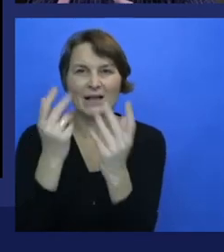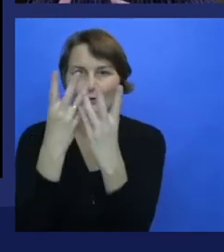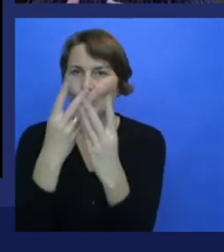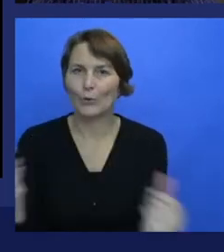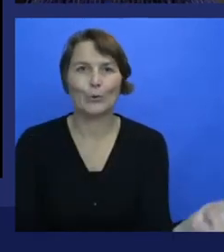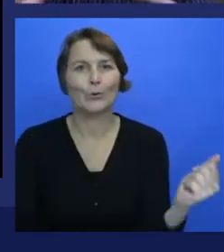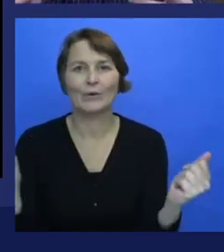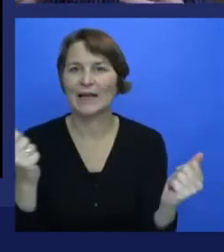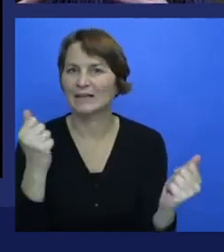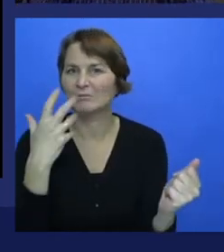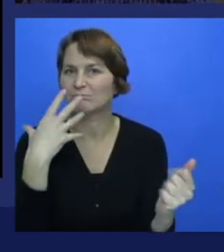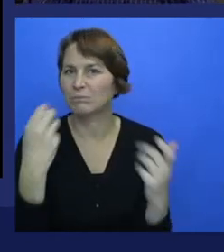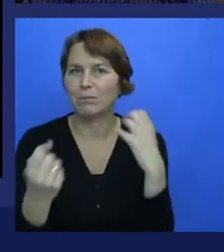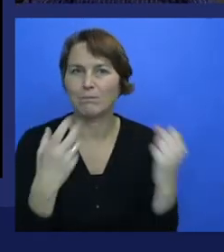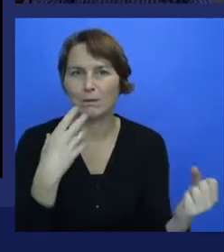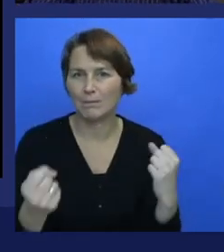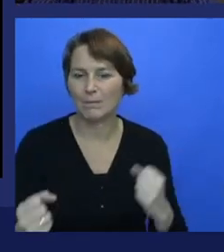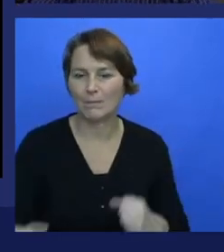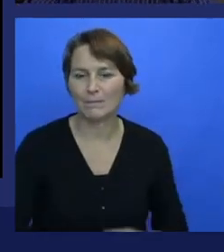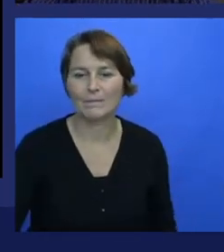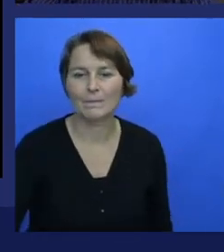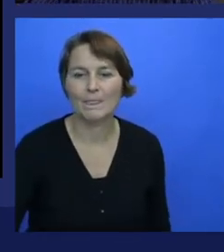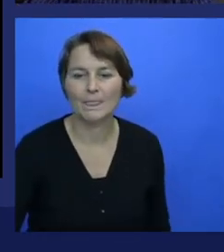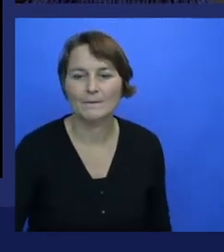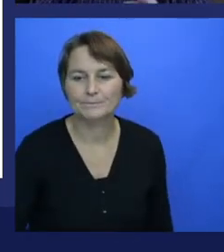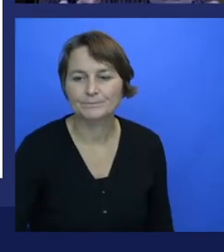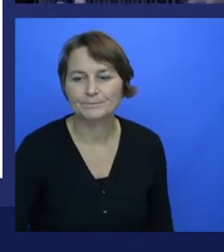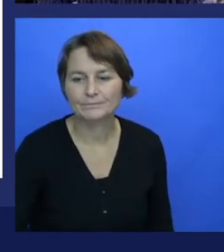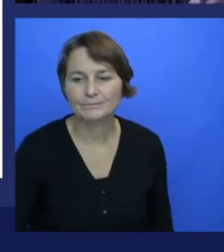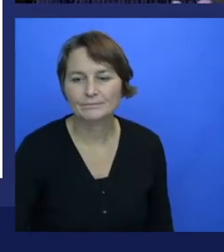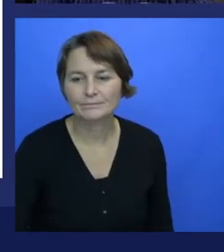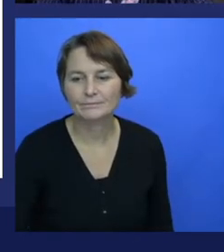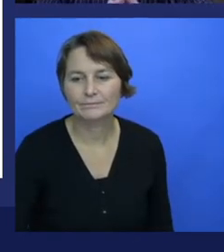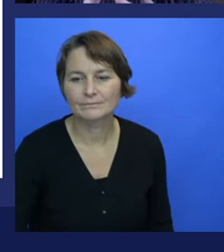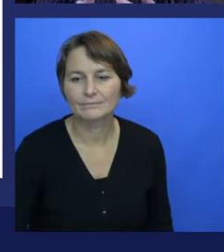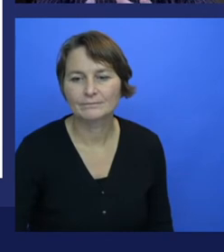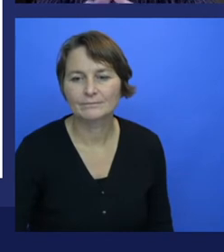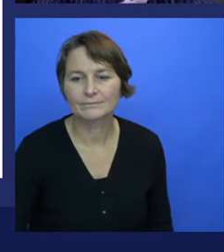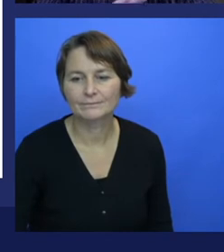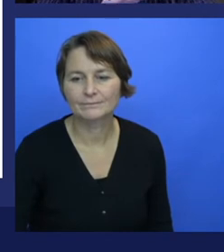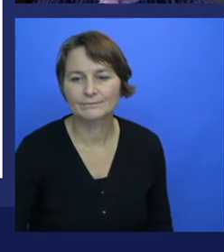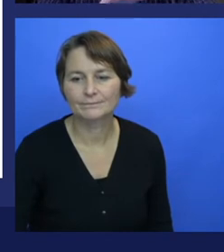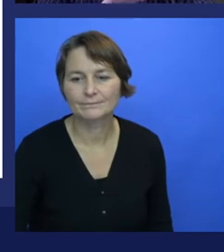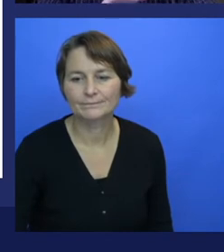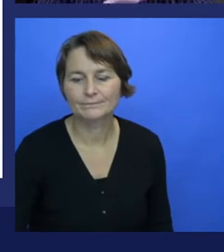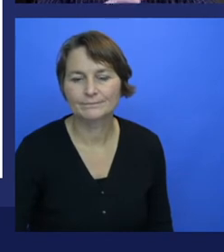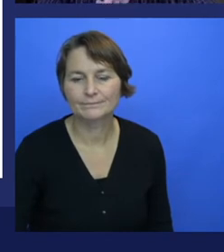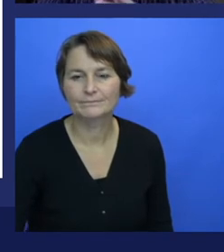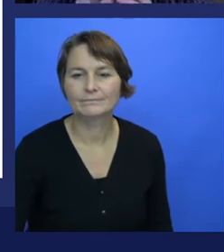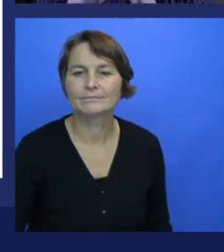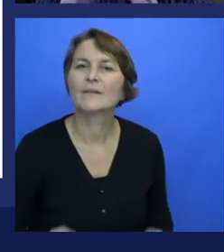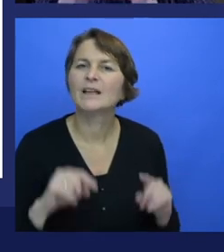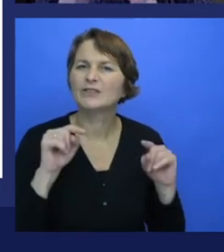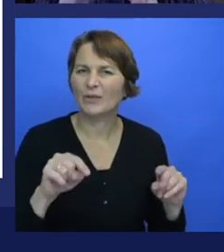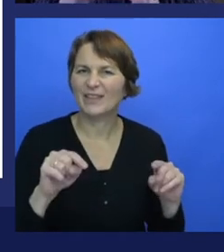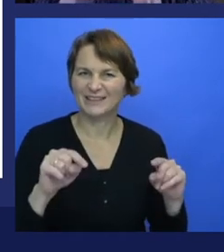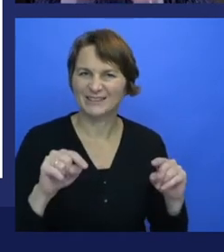again. In the evolution of artificial intelligence. And I've got this diagram that I found that sort of breaks it all down.